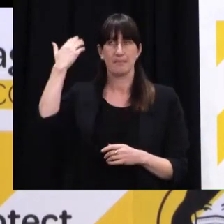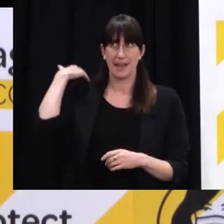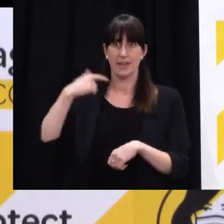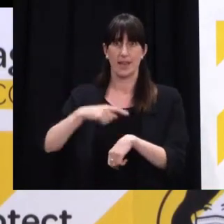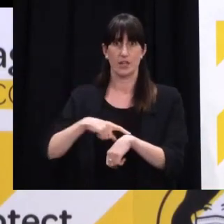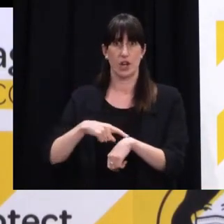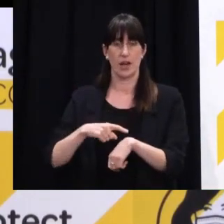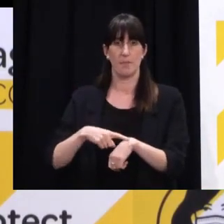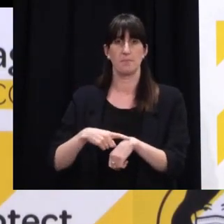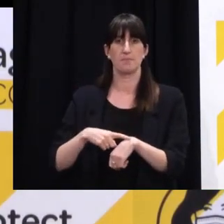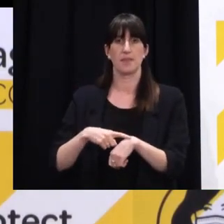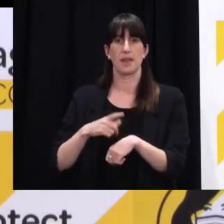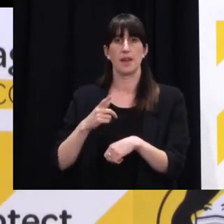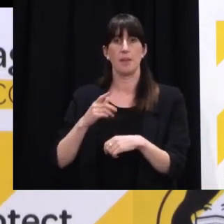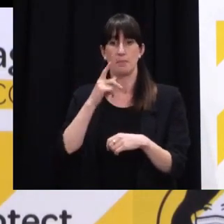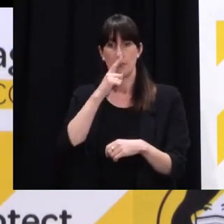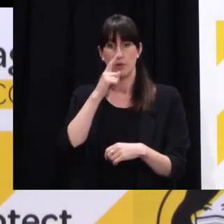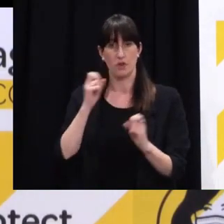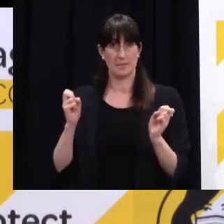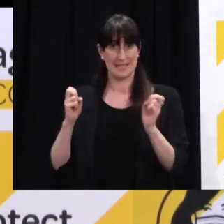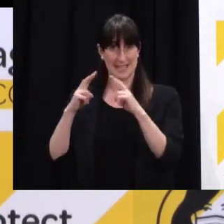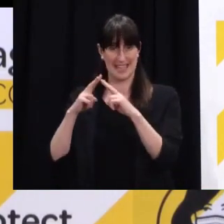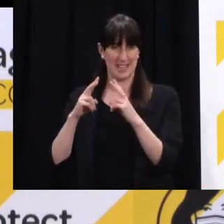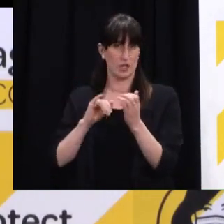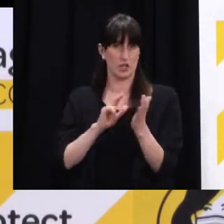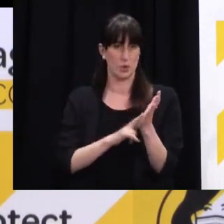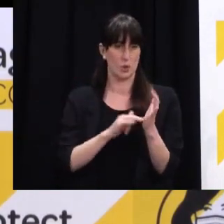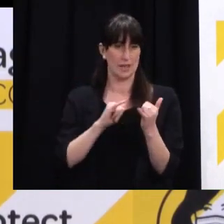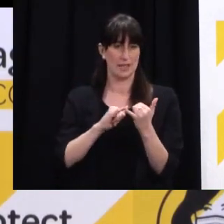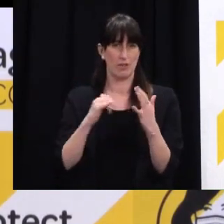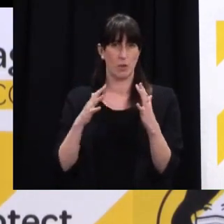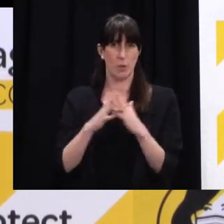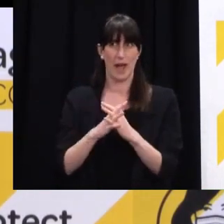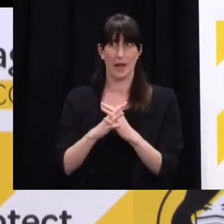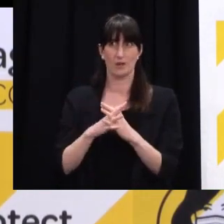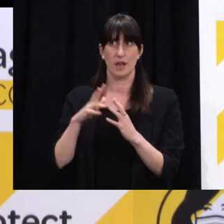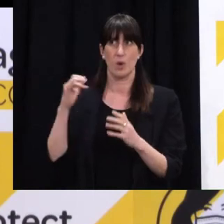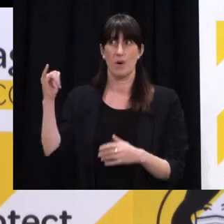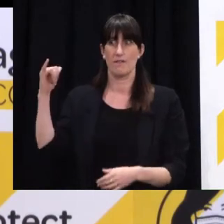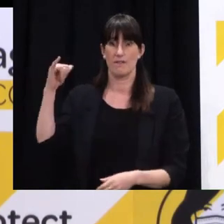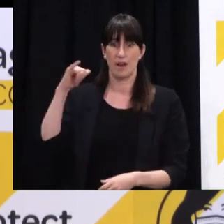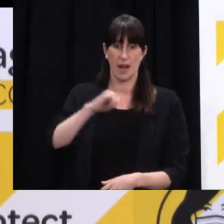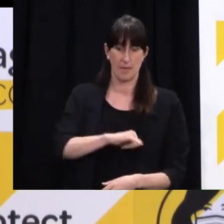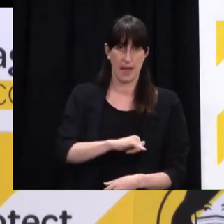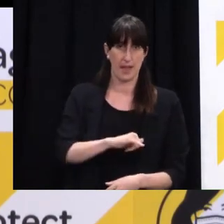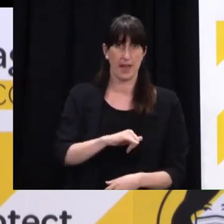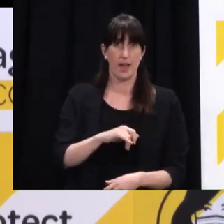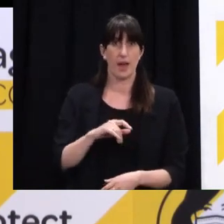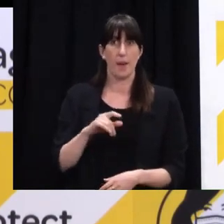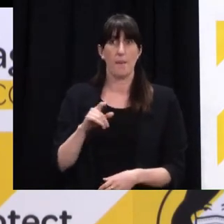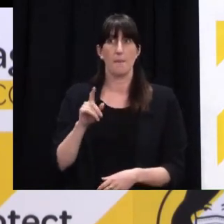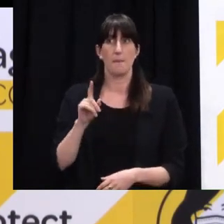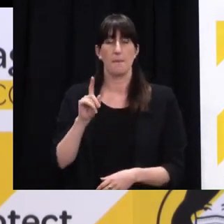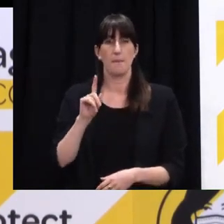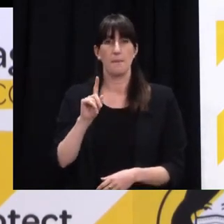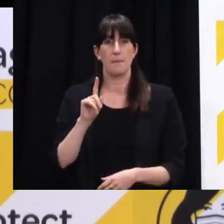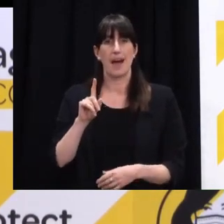MIQ, all of Australia was essentially on a, had an exemption from pre-departure testing.